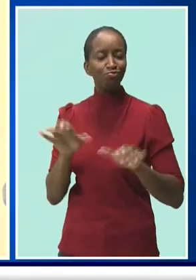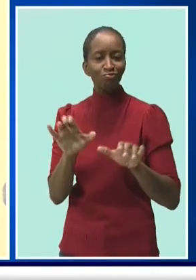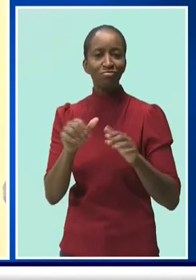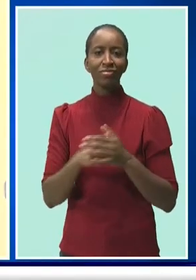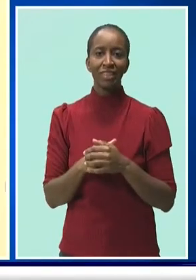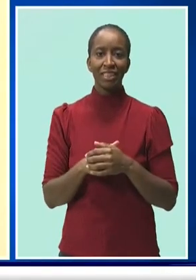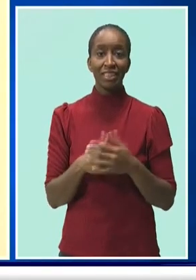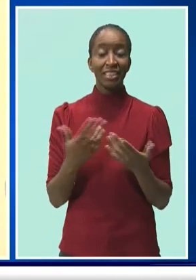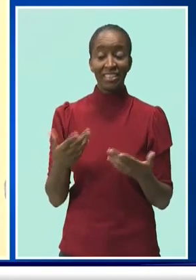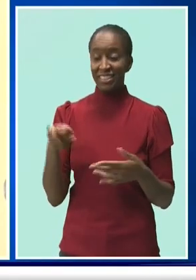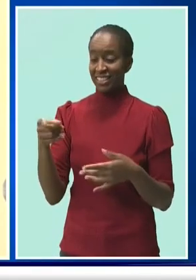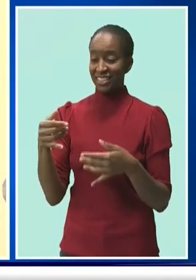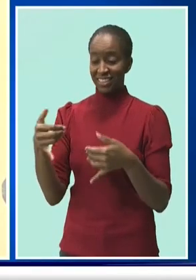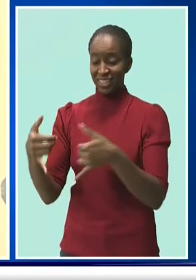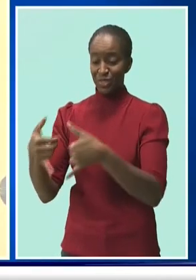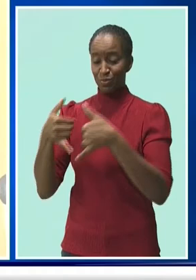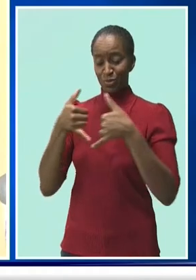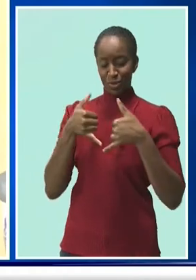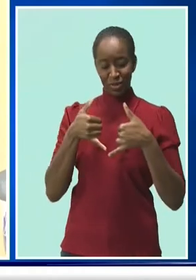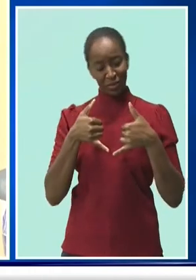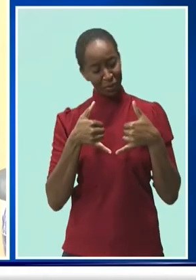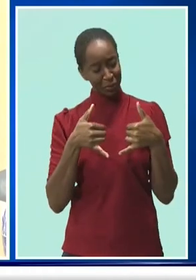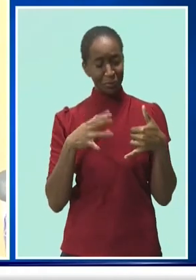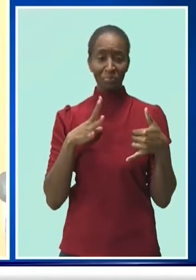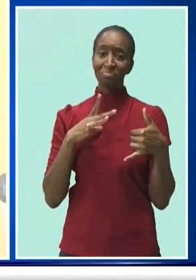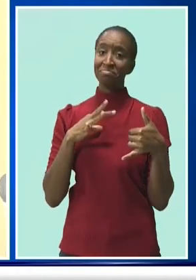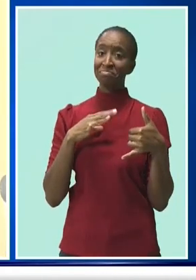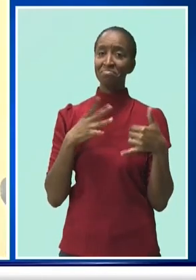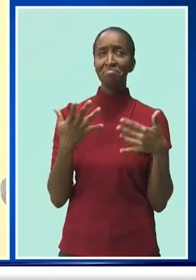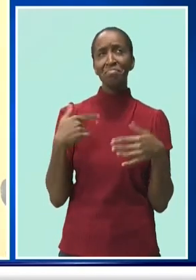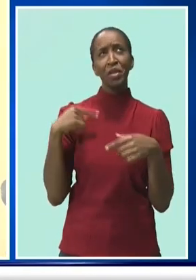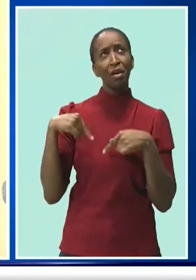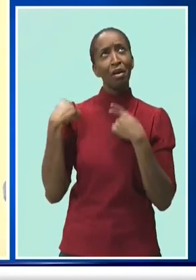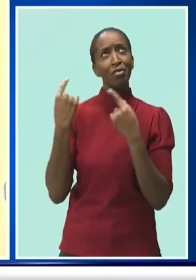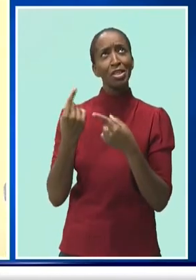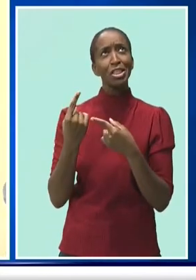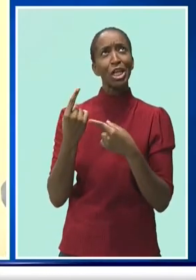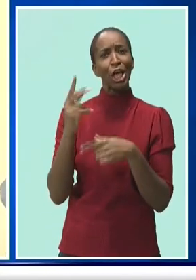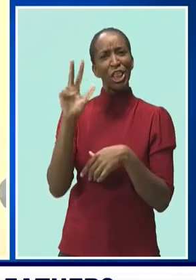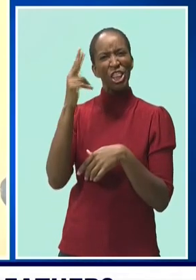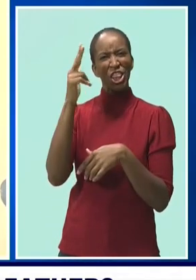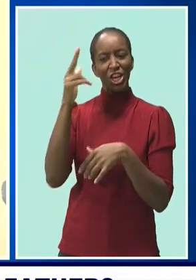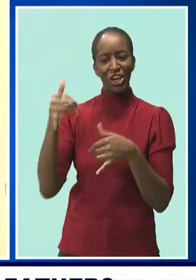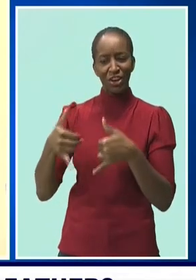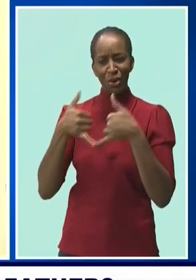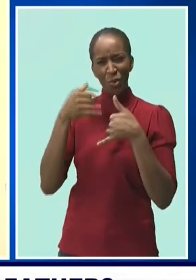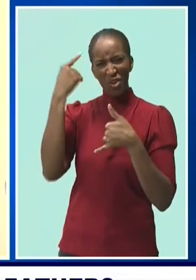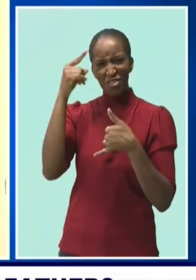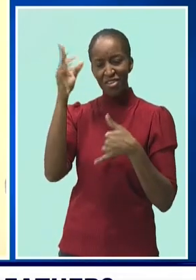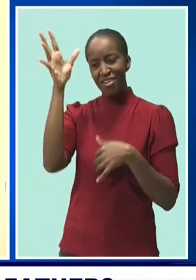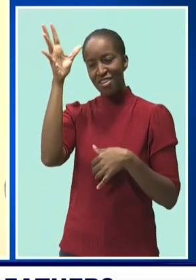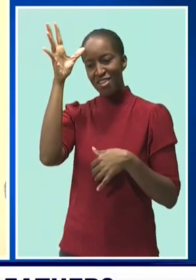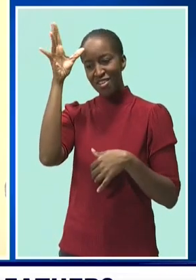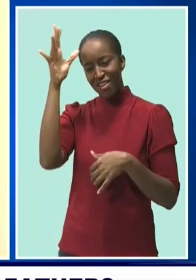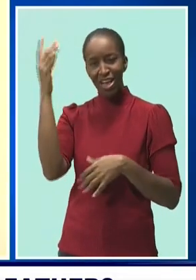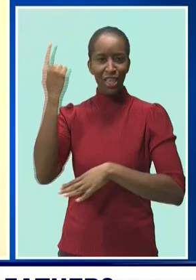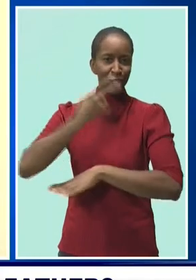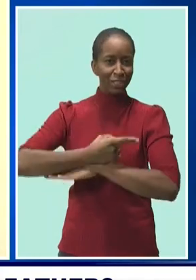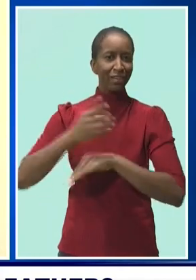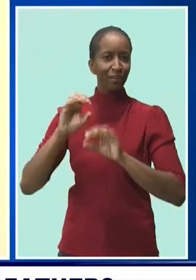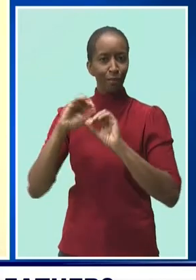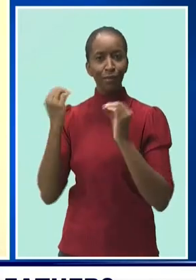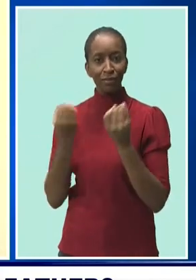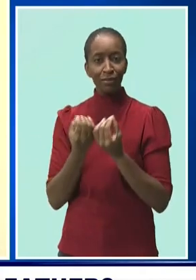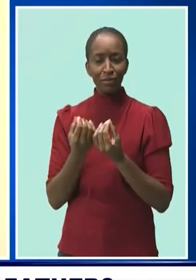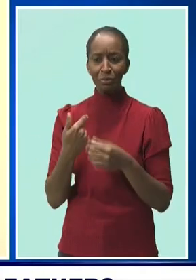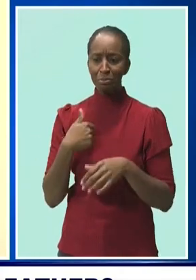an outstanding award and to be remembered as a father. This is my third award from a Father's Day organization. So it tells